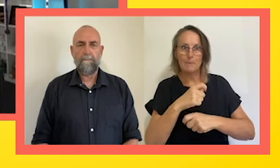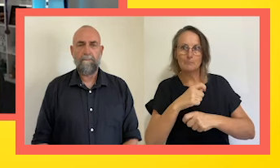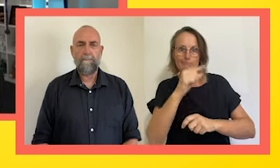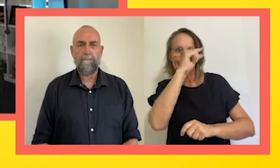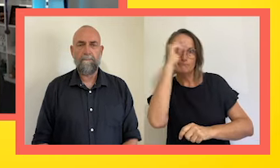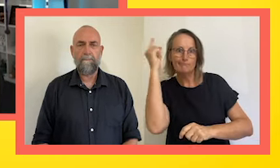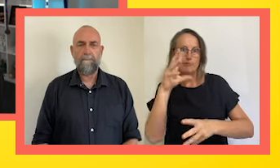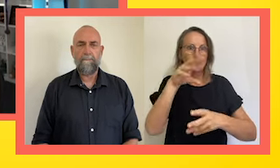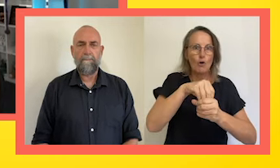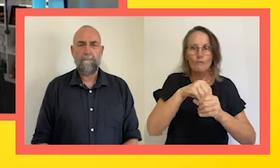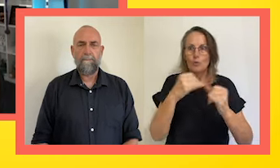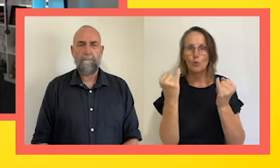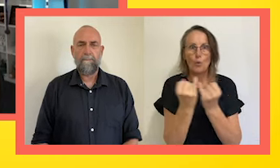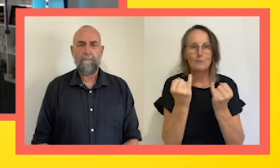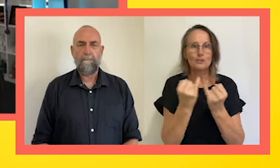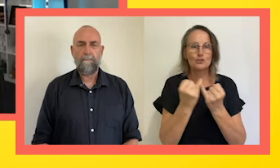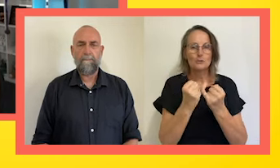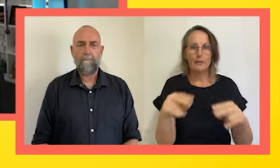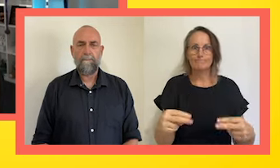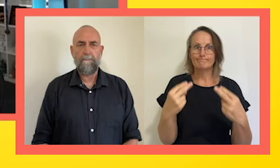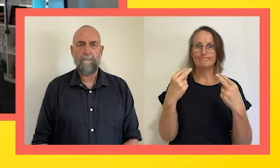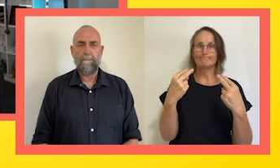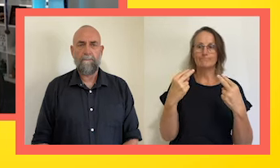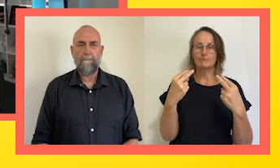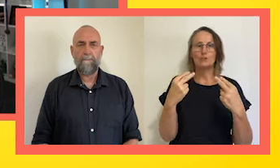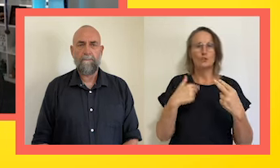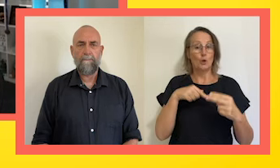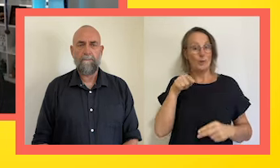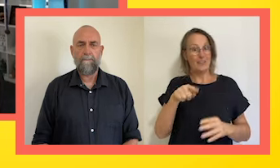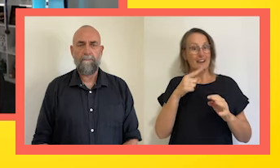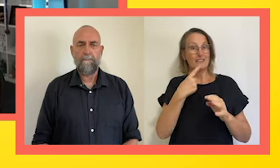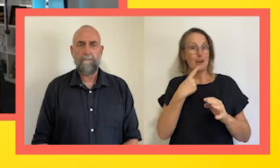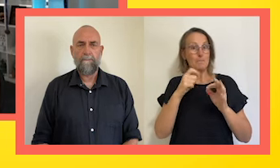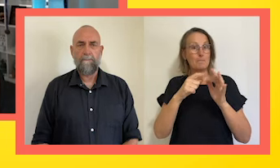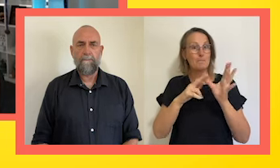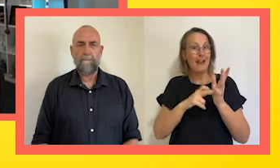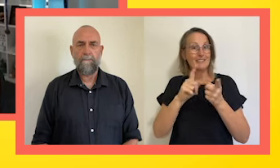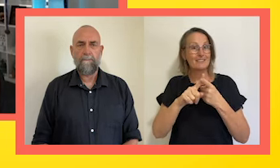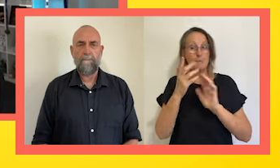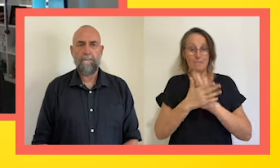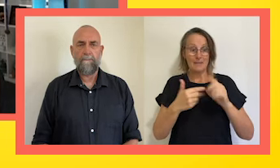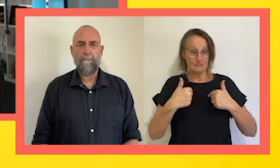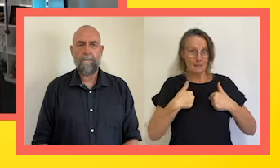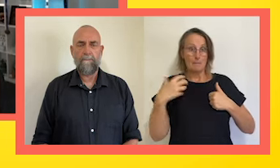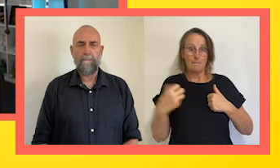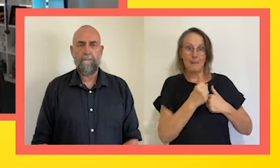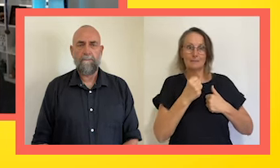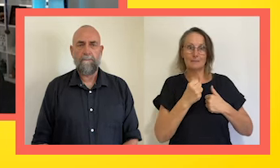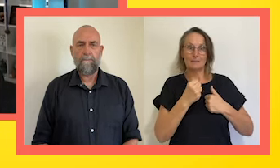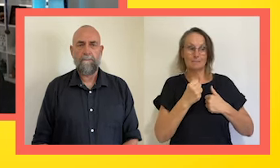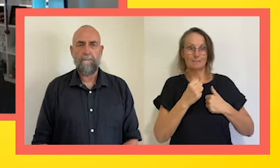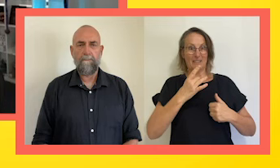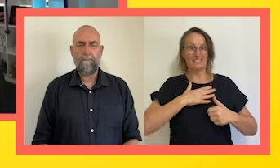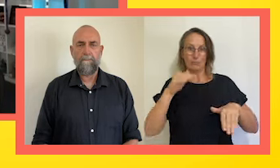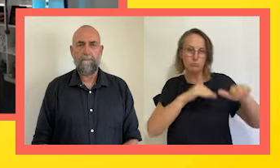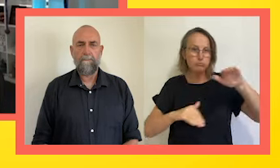as role models. And I think a massive part of that kind of balance there is it's not just about doing the best you can to perform fast, but